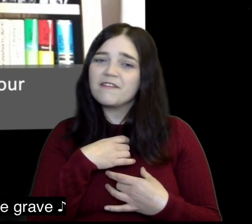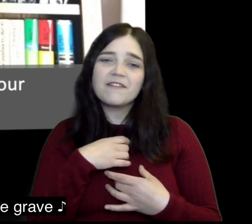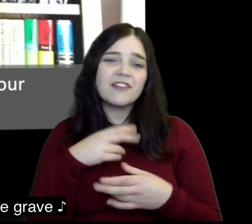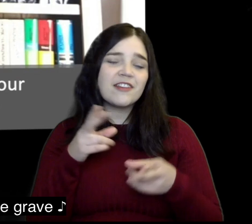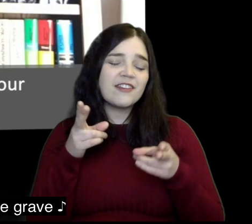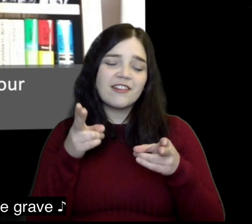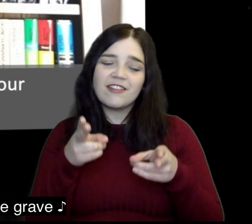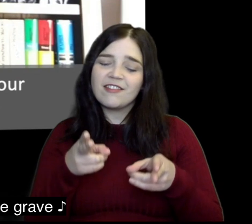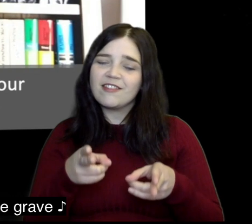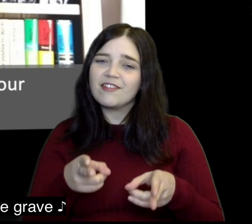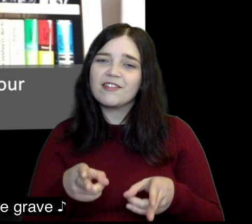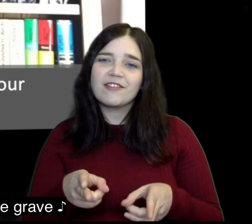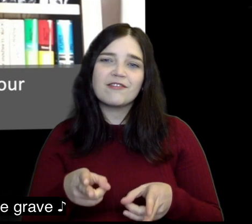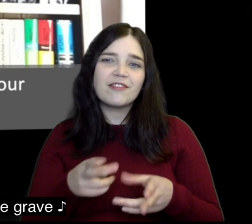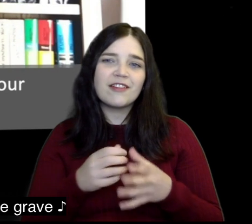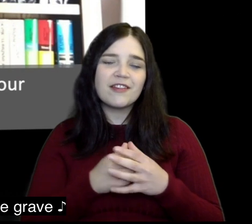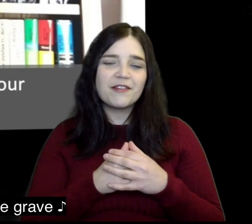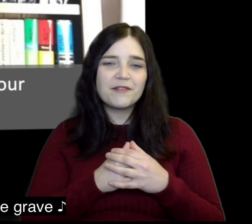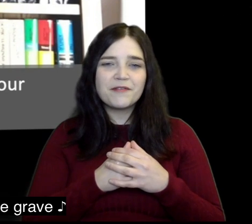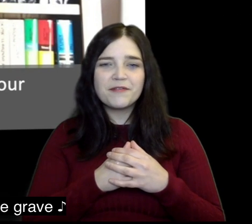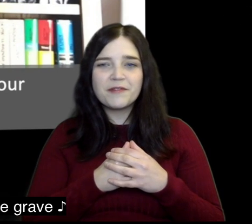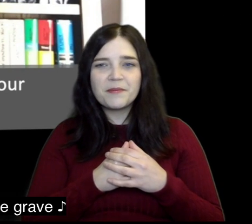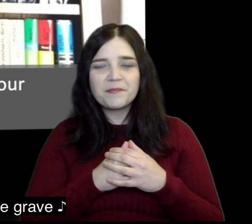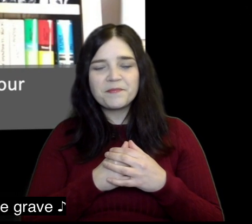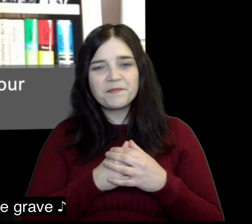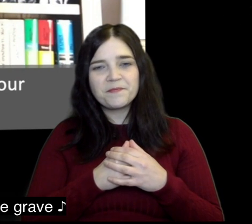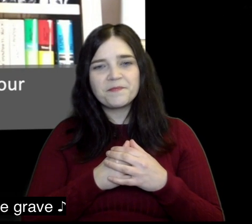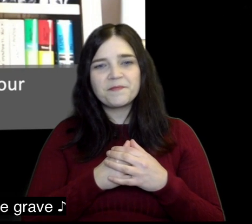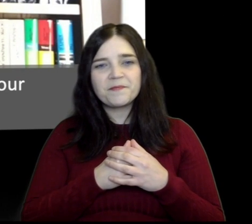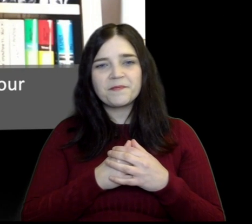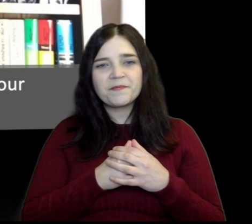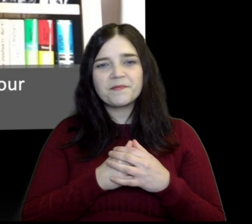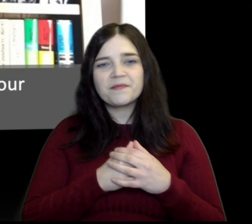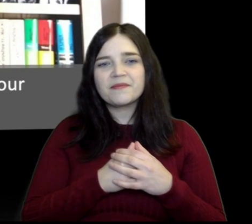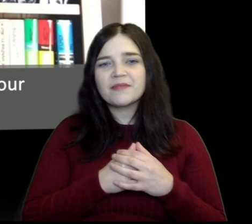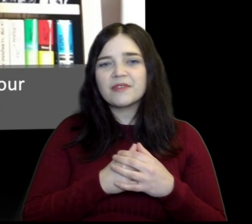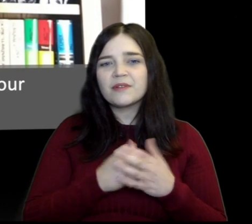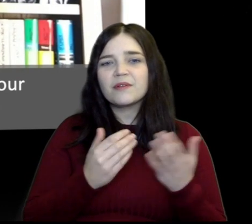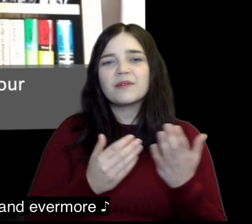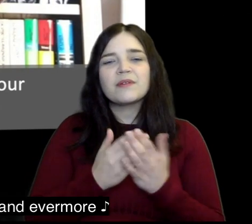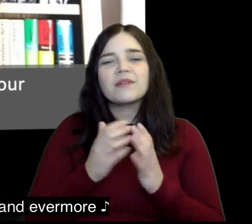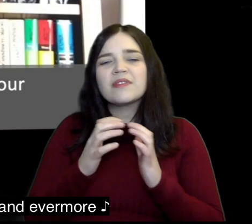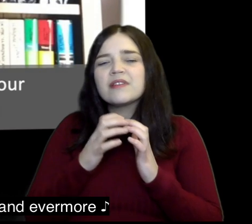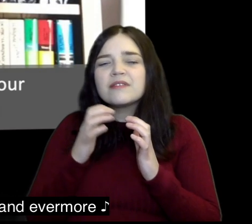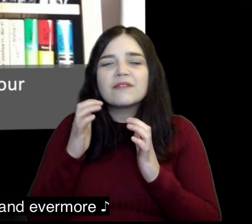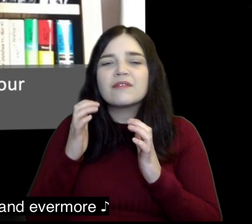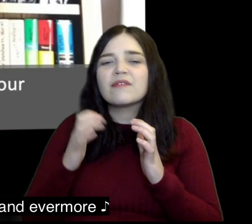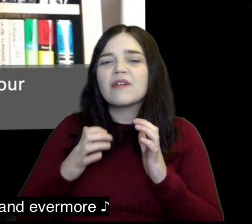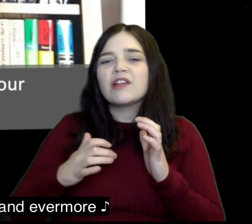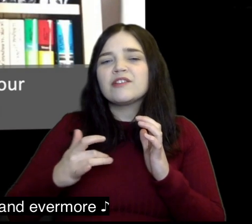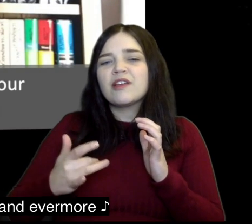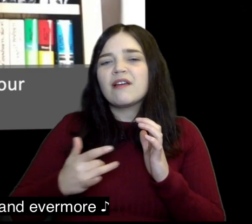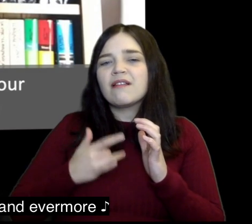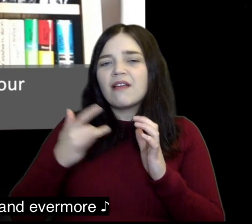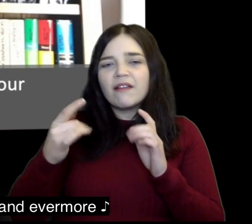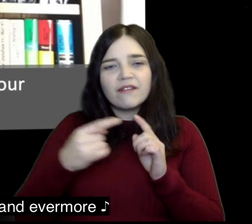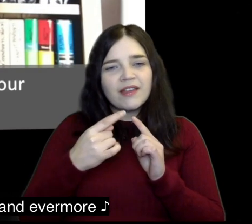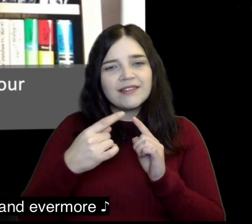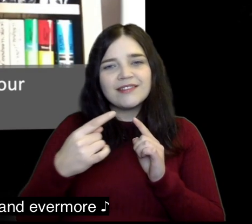Savior I no longer fear the grave